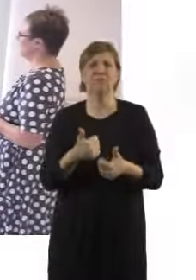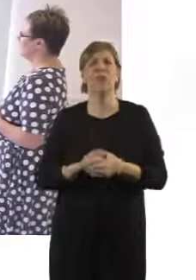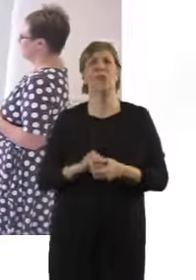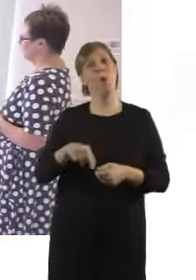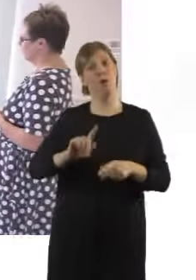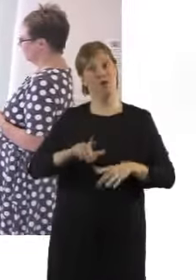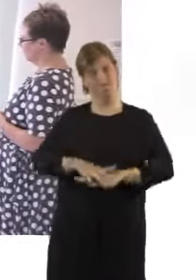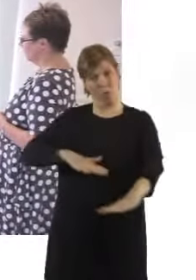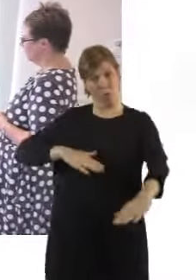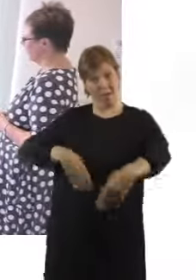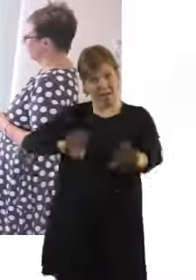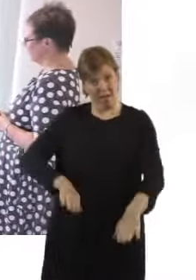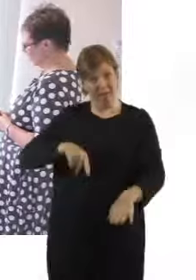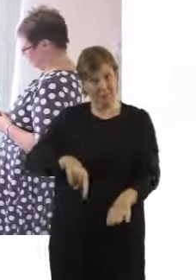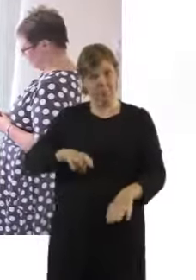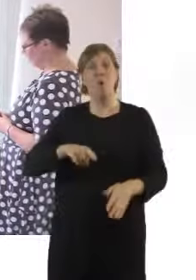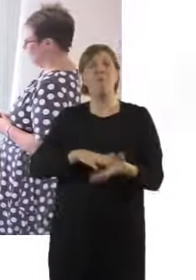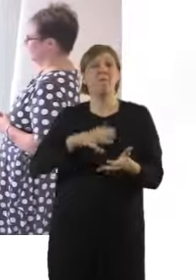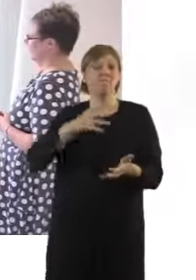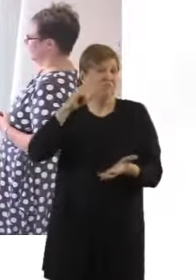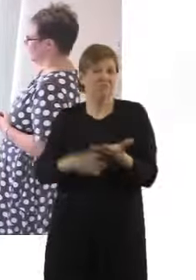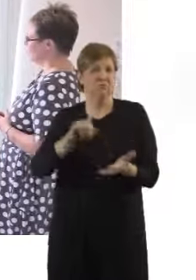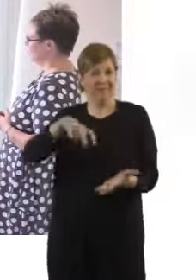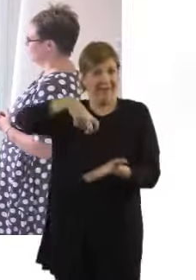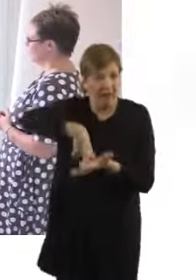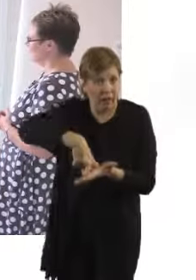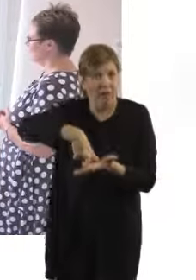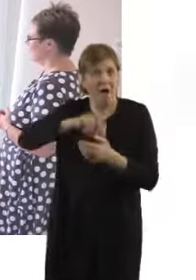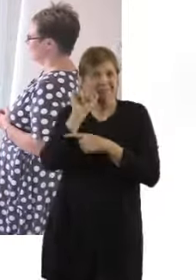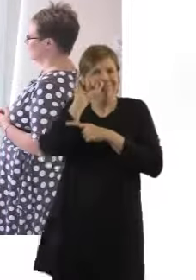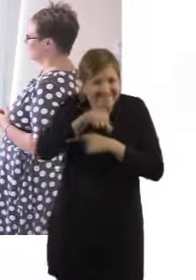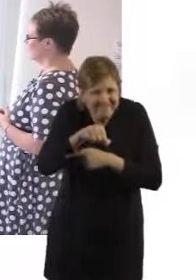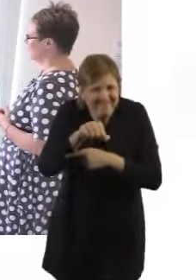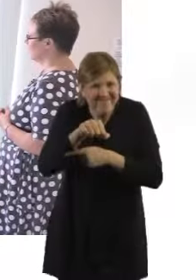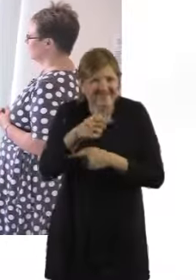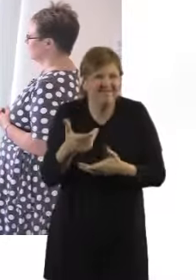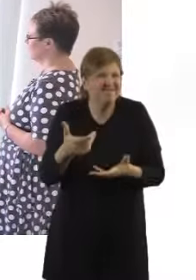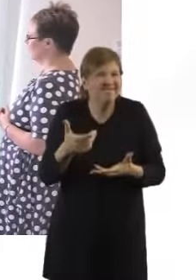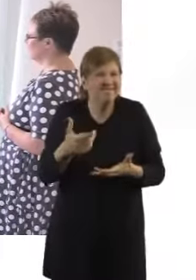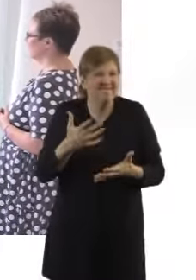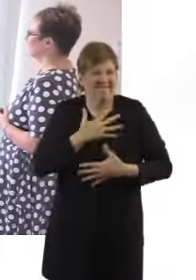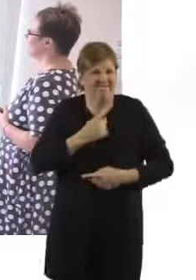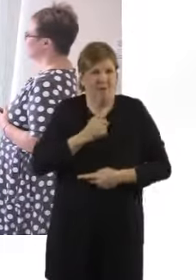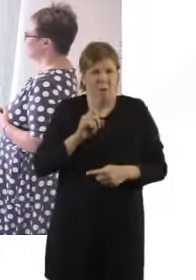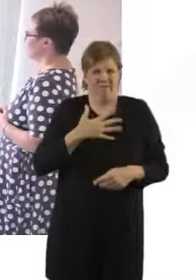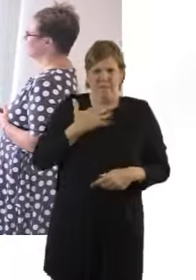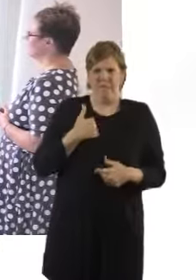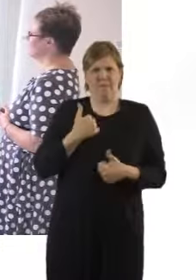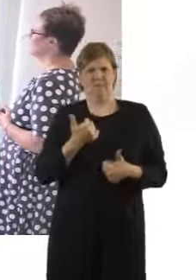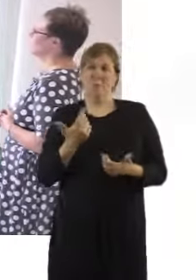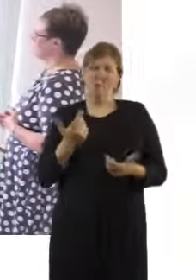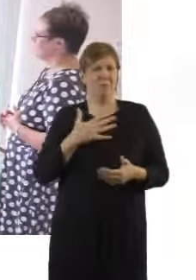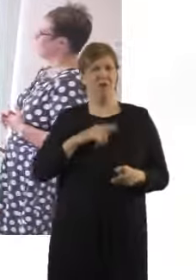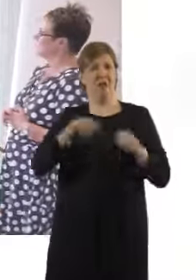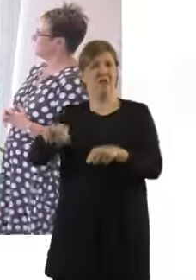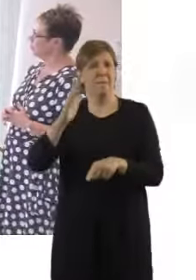and leaning forward on the mat. She might choose that she would rather be on the bed and do it so we can put the bed down and have the bean bag on the